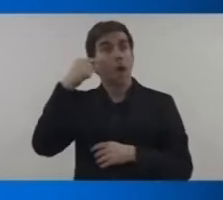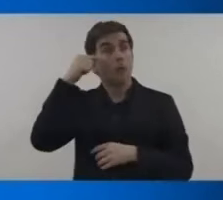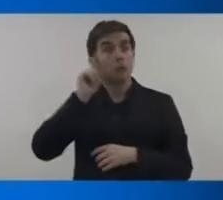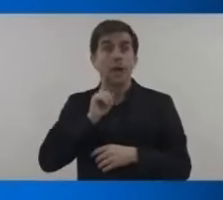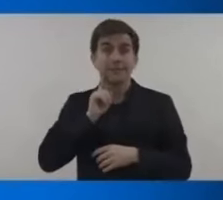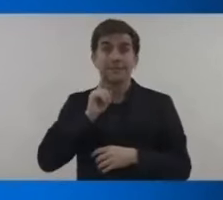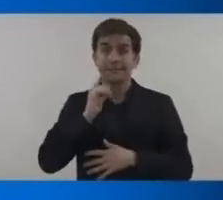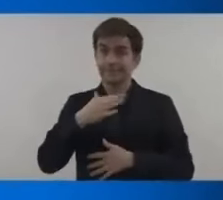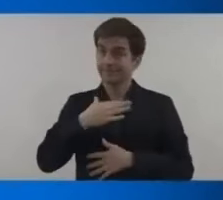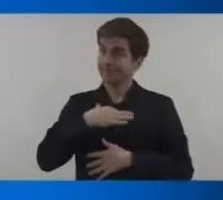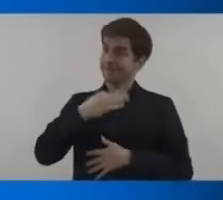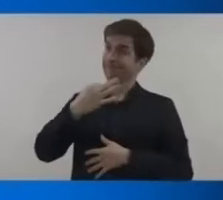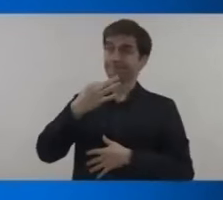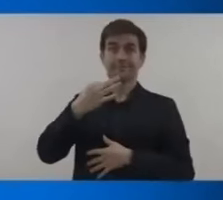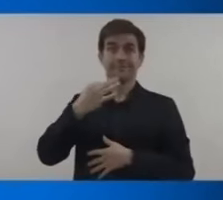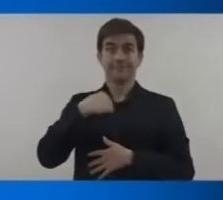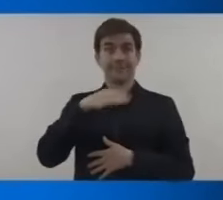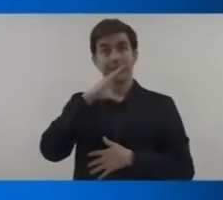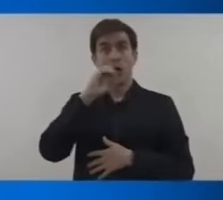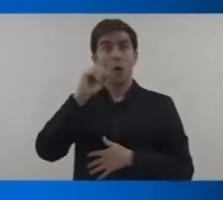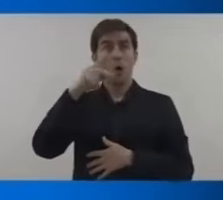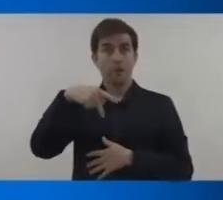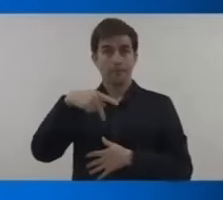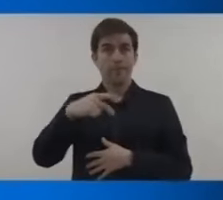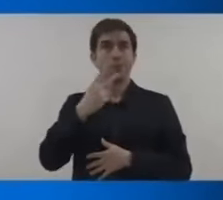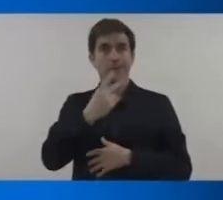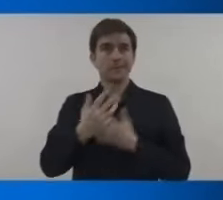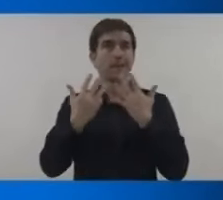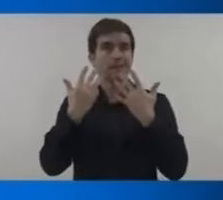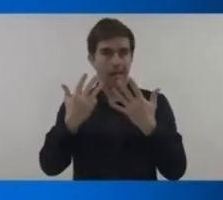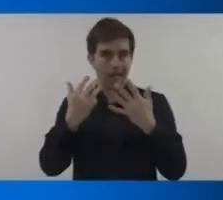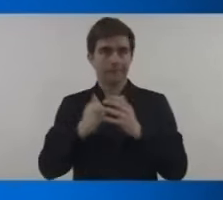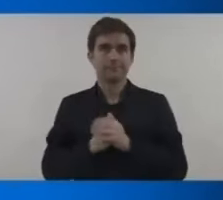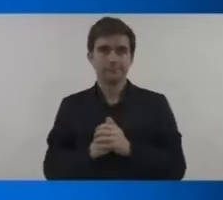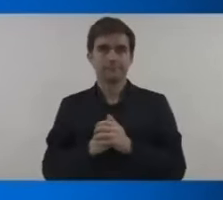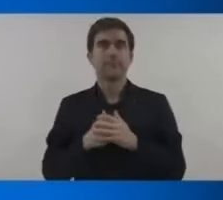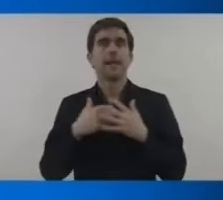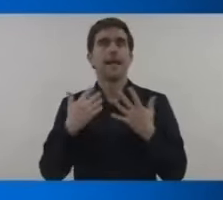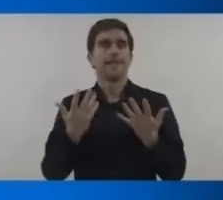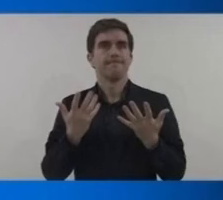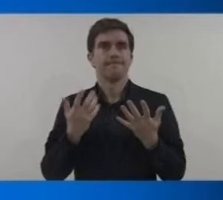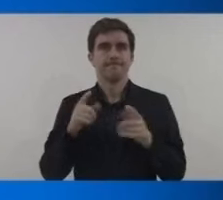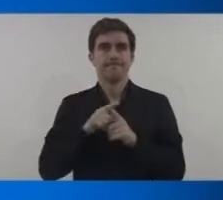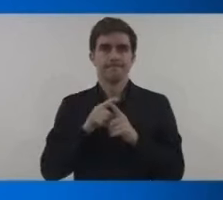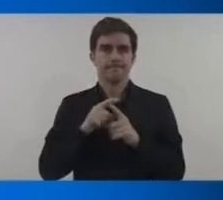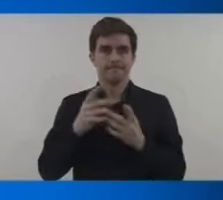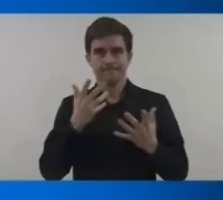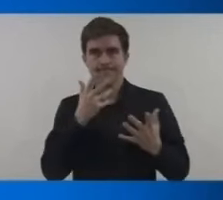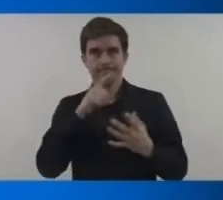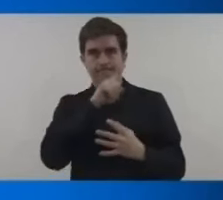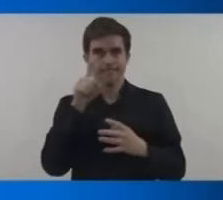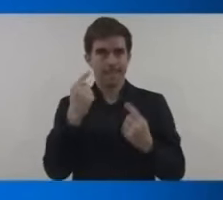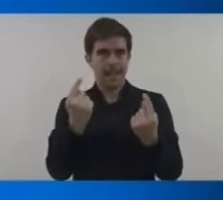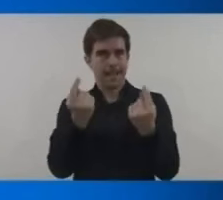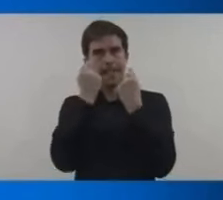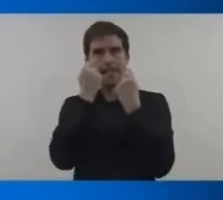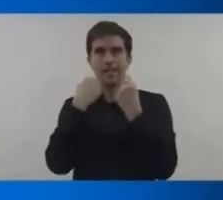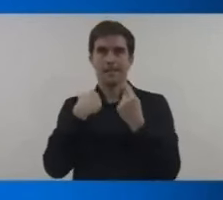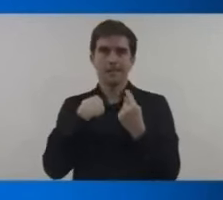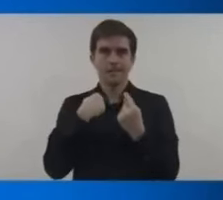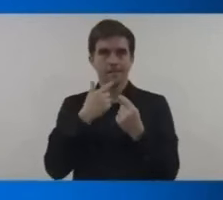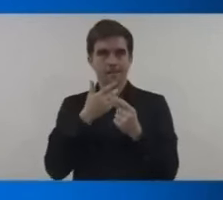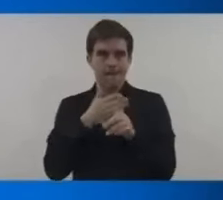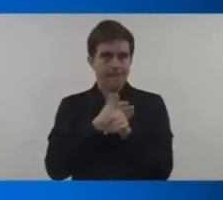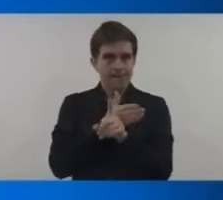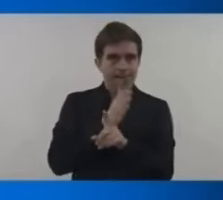orchestrated campaign of slander and blackmail western